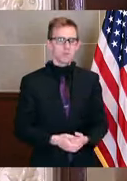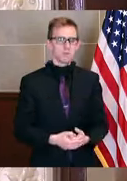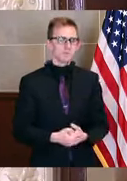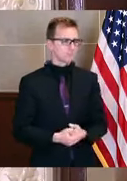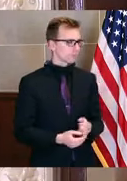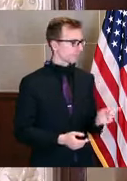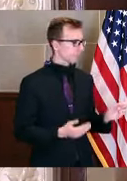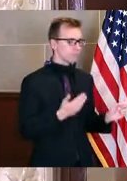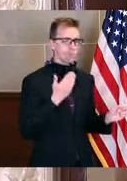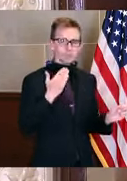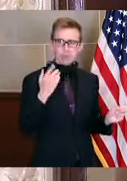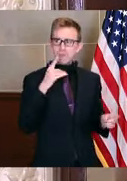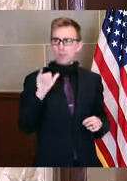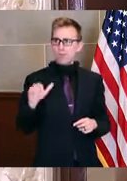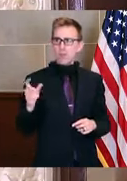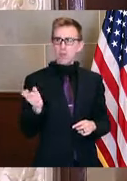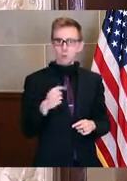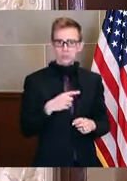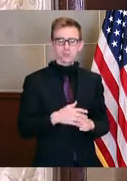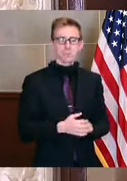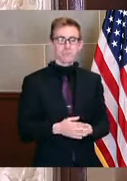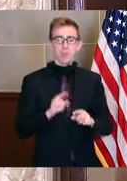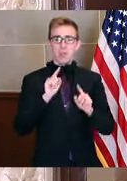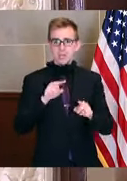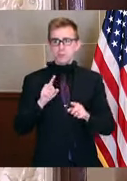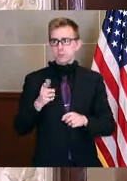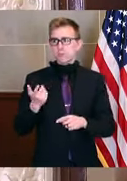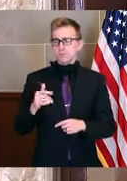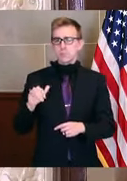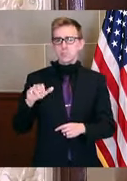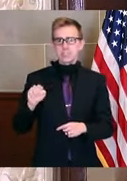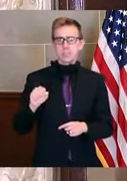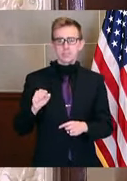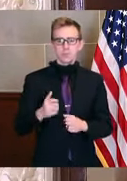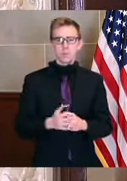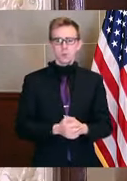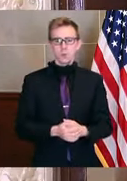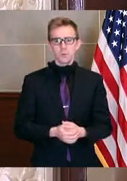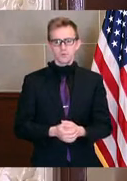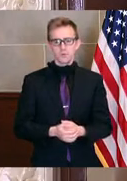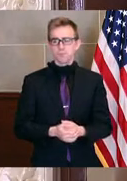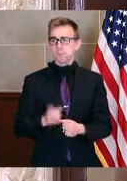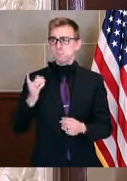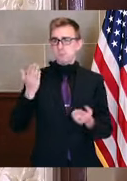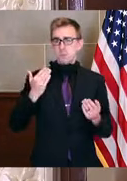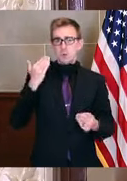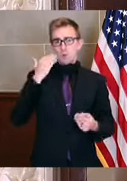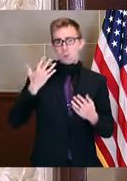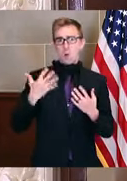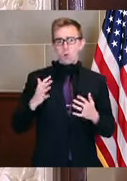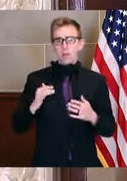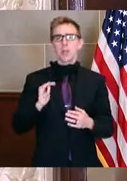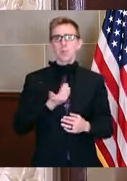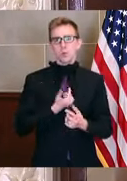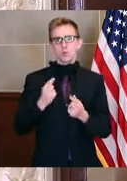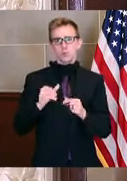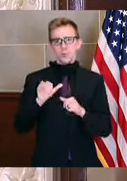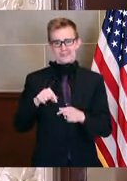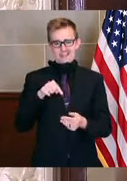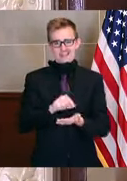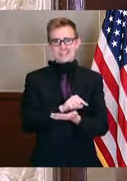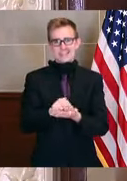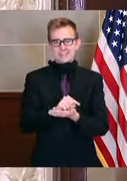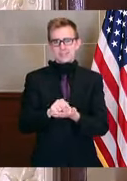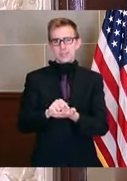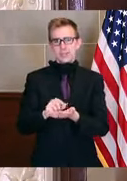Thank you very much for the question. And the answer is yes. So as you may know, we are doing that this week